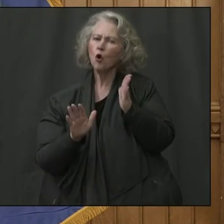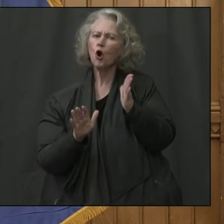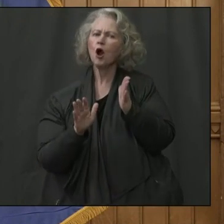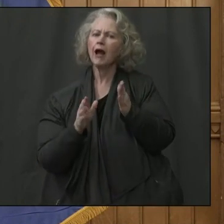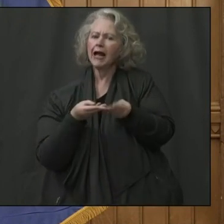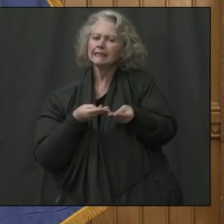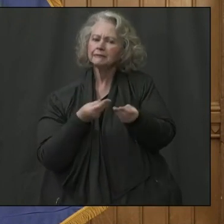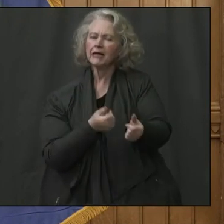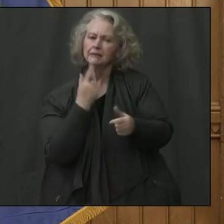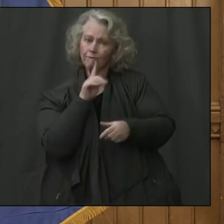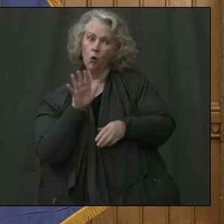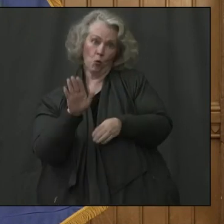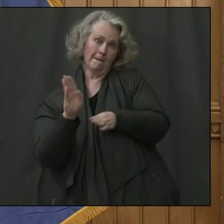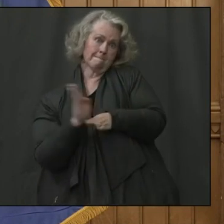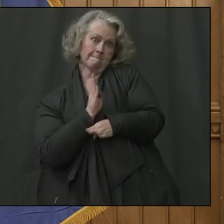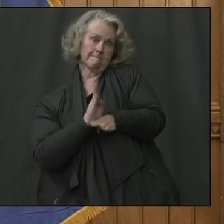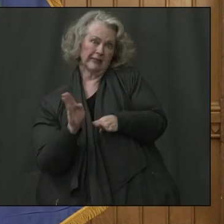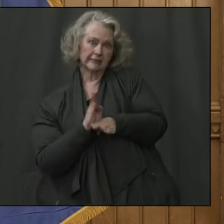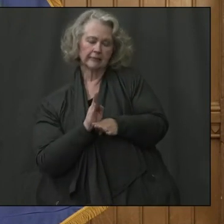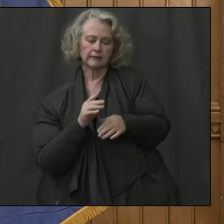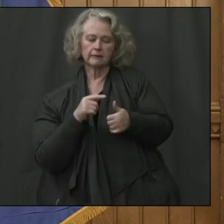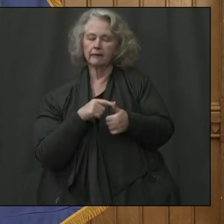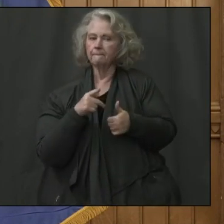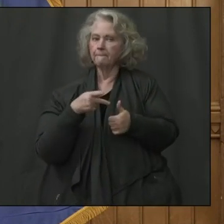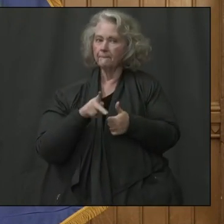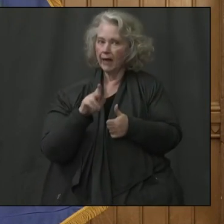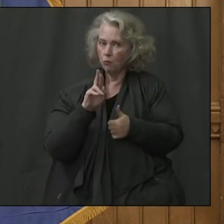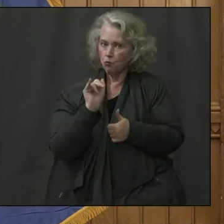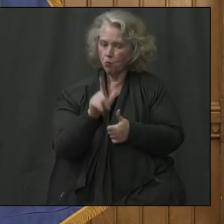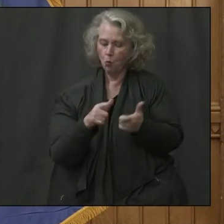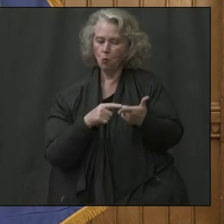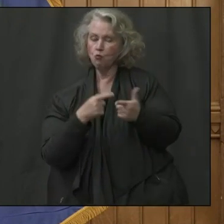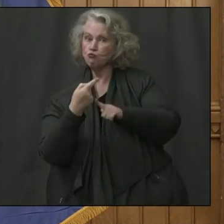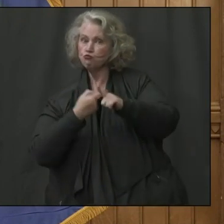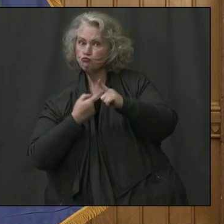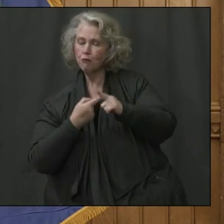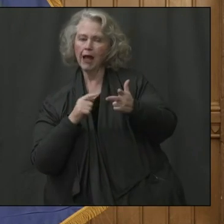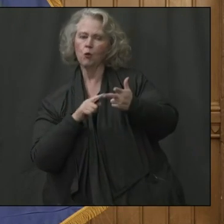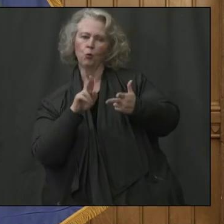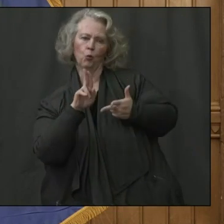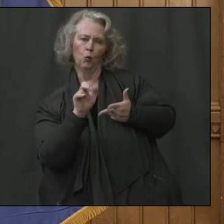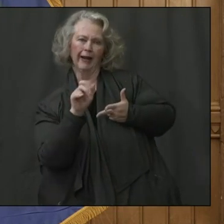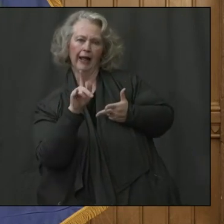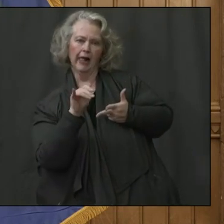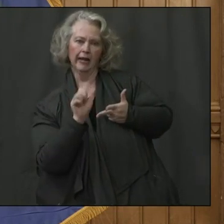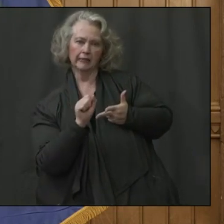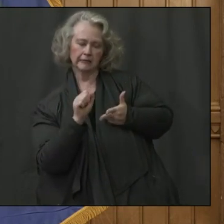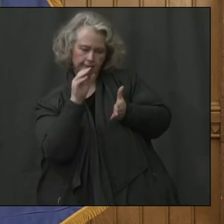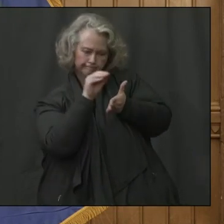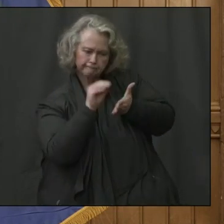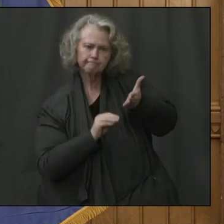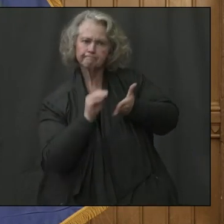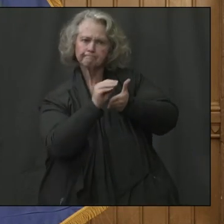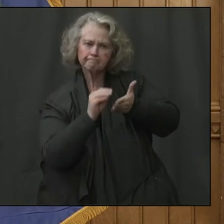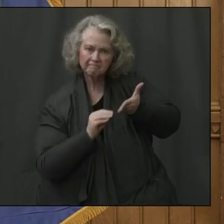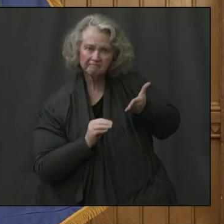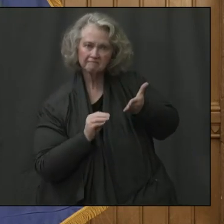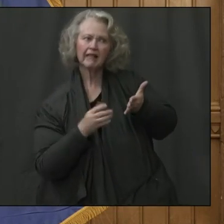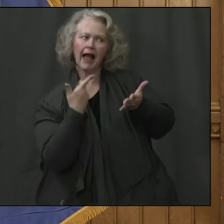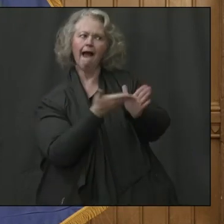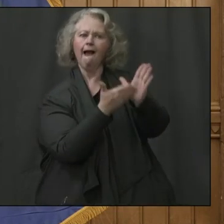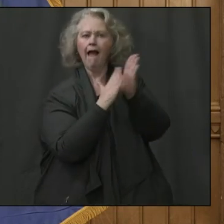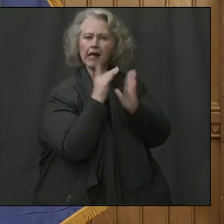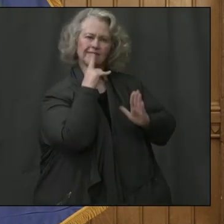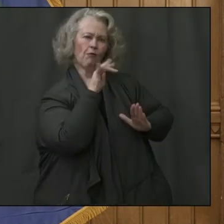are, payroll, rent, and utilities. And, uh, prepare to put that, um, proposal in that